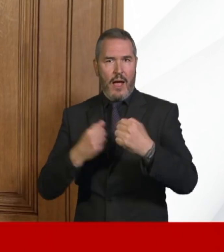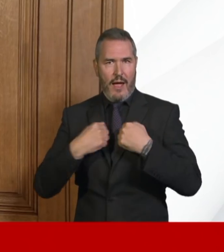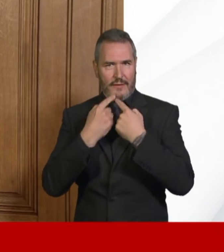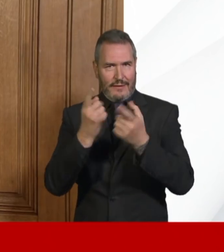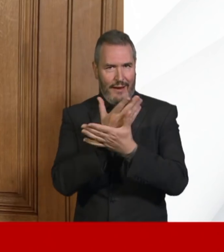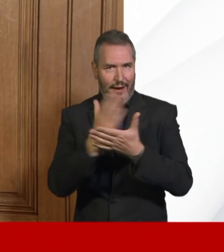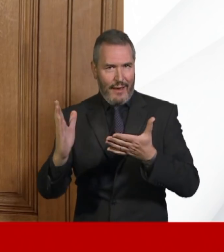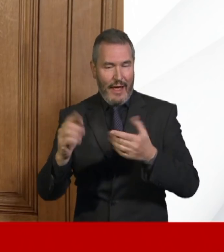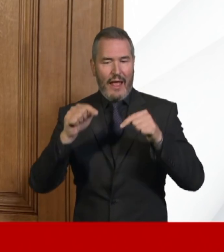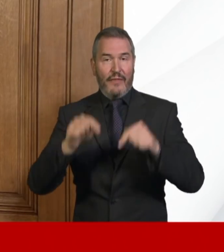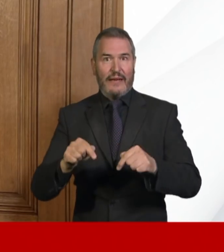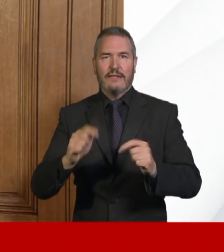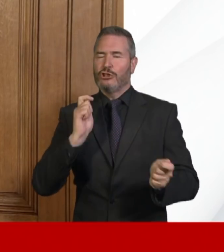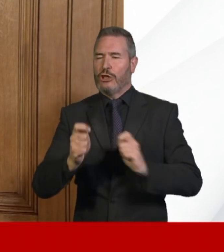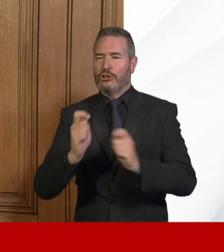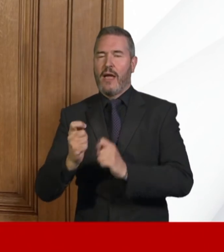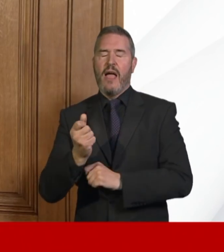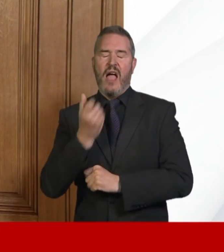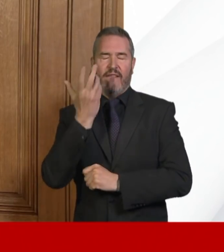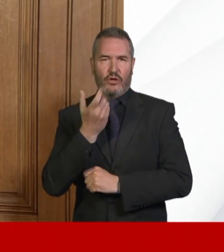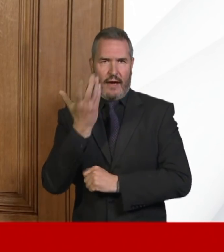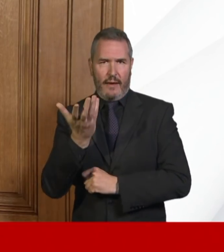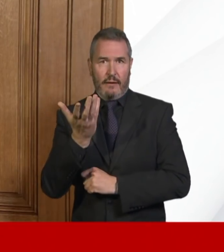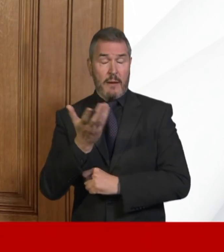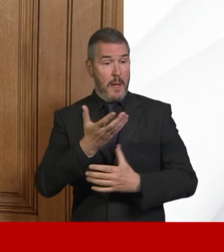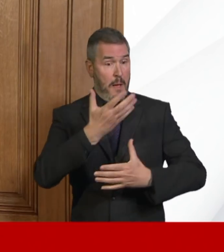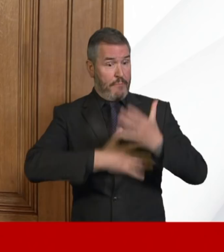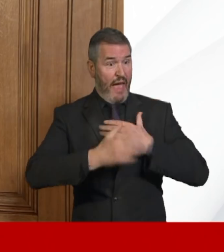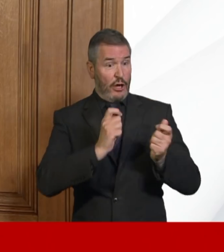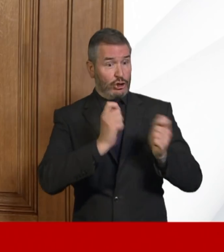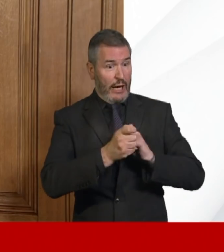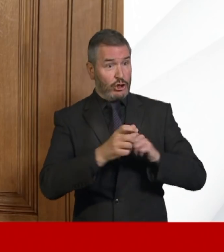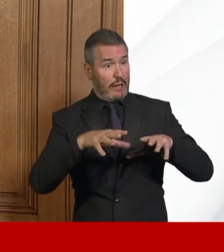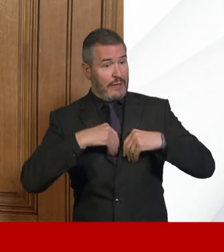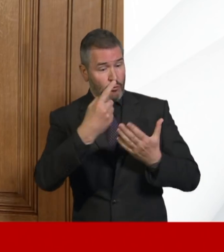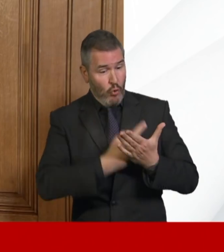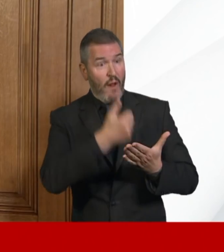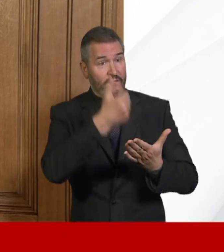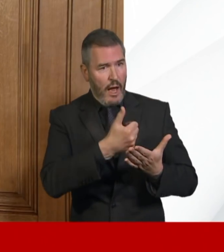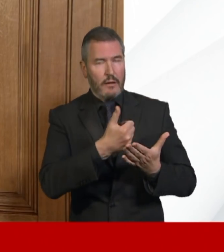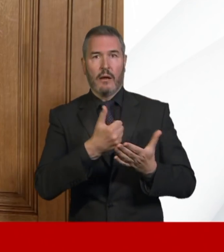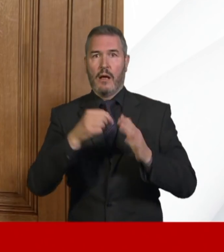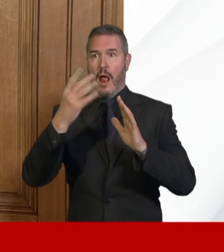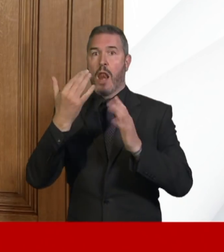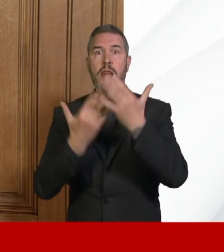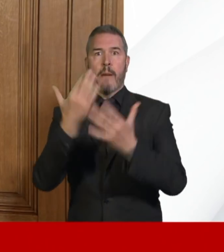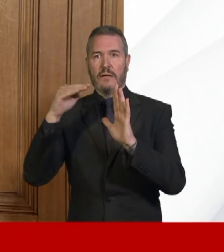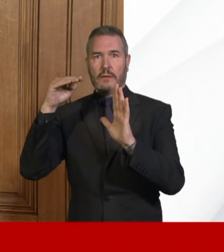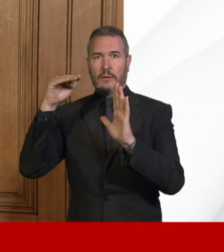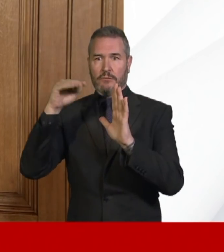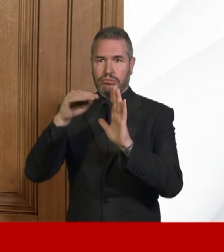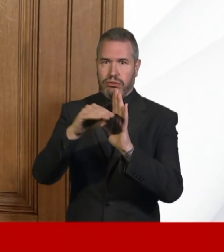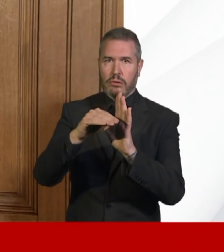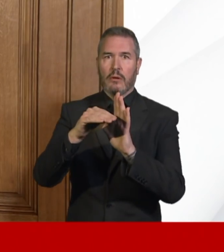is a moving target. If we do well, it moves forward and comes down. And we manage all our care